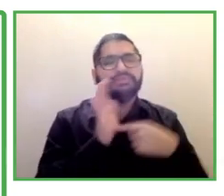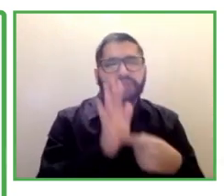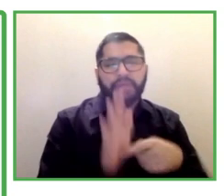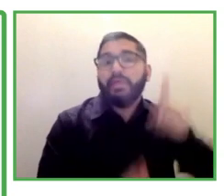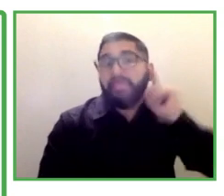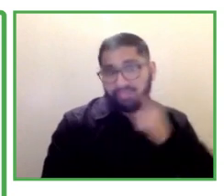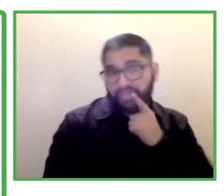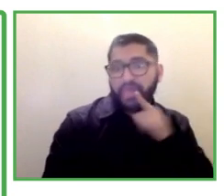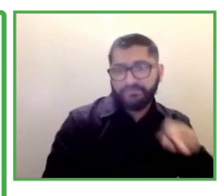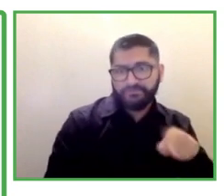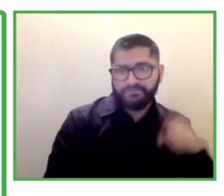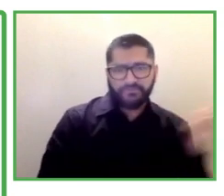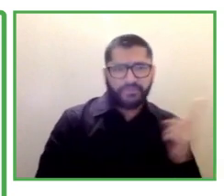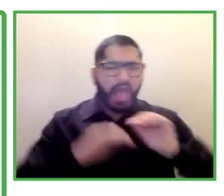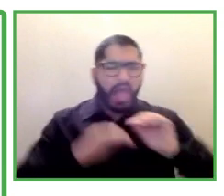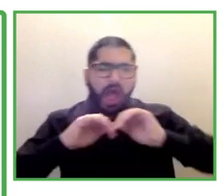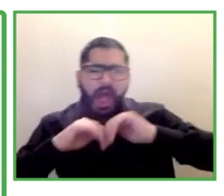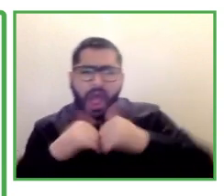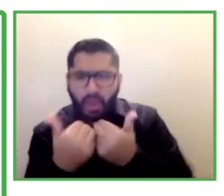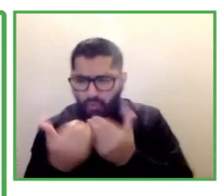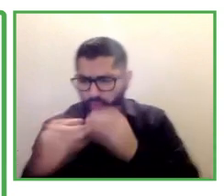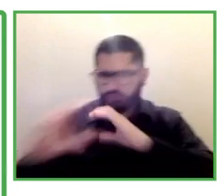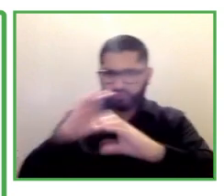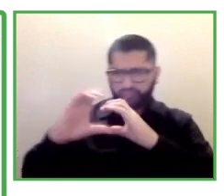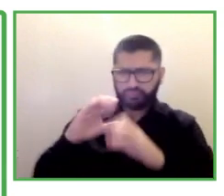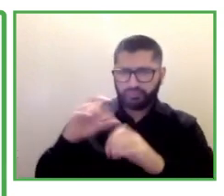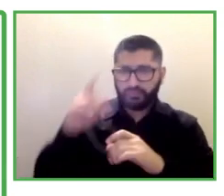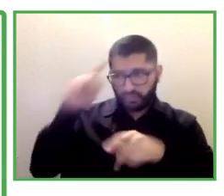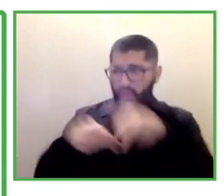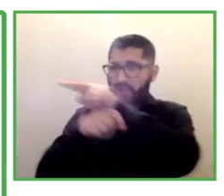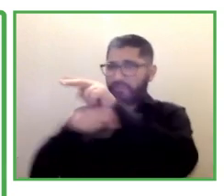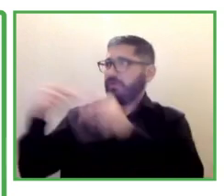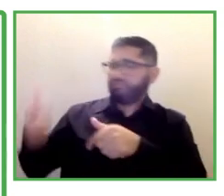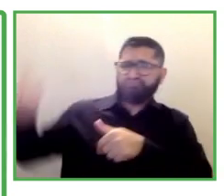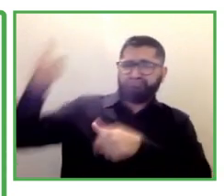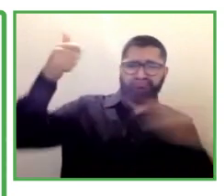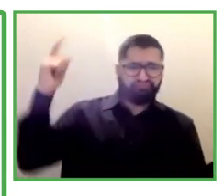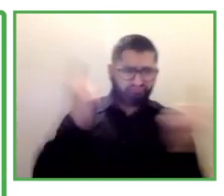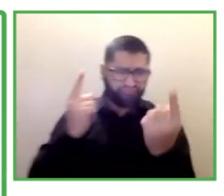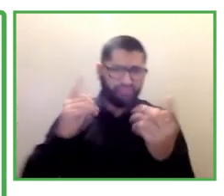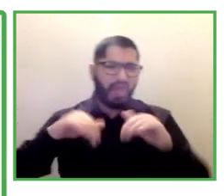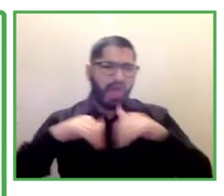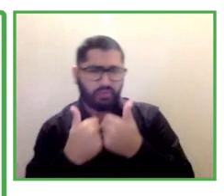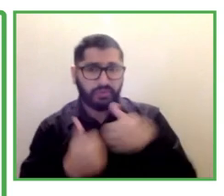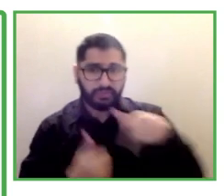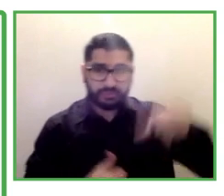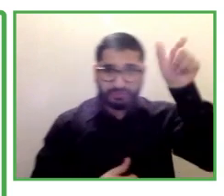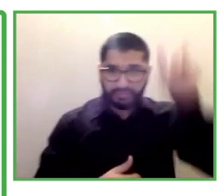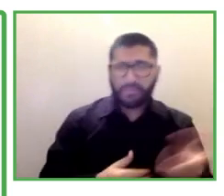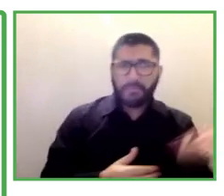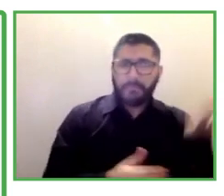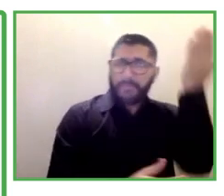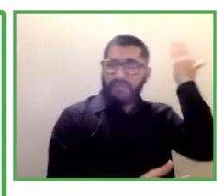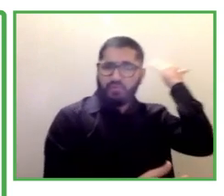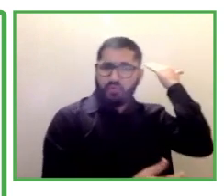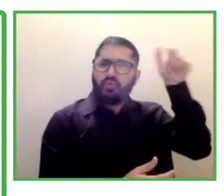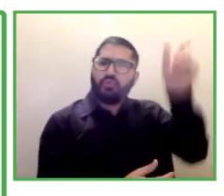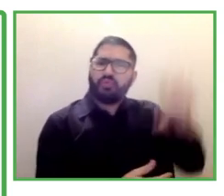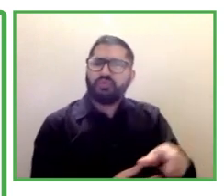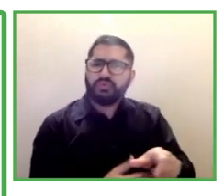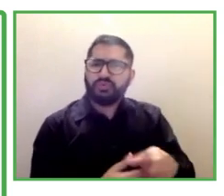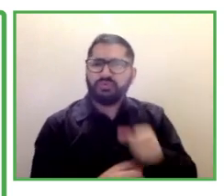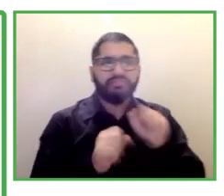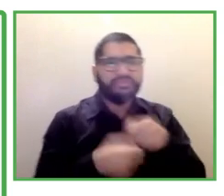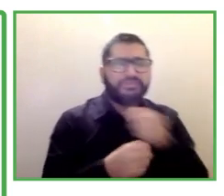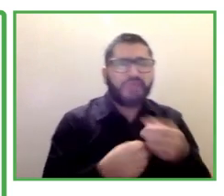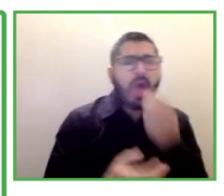difficulty and give tools on how to solve it. Then we have communication between co-workers and between co-workers with various